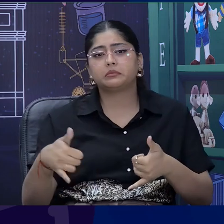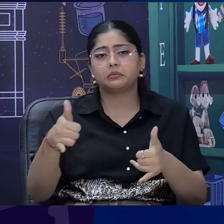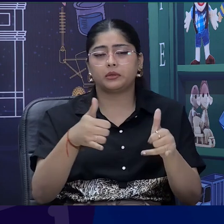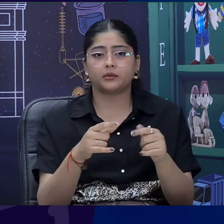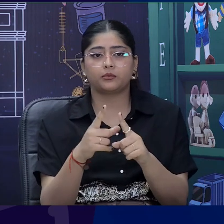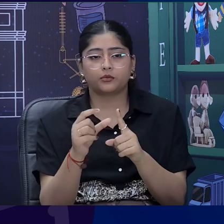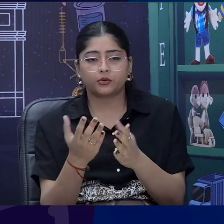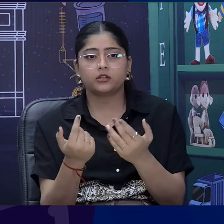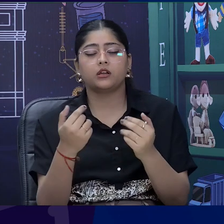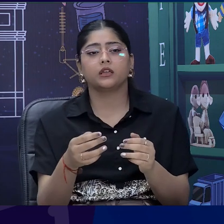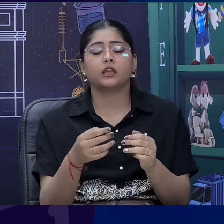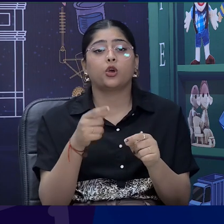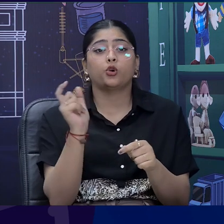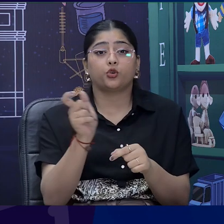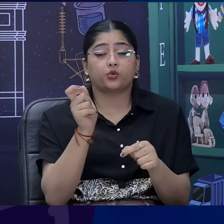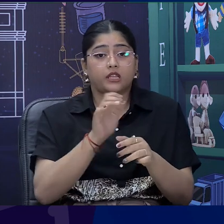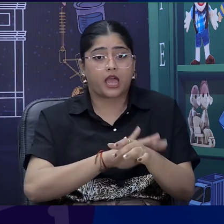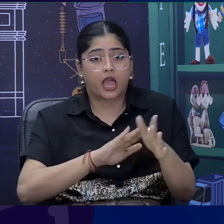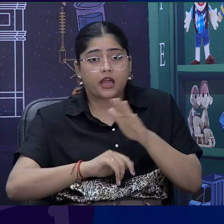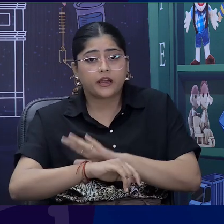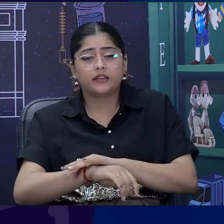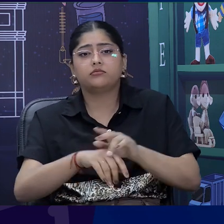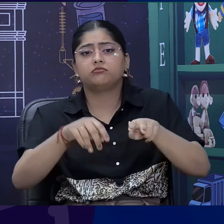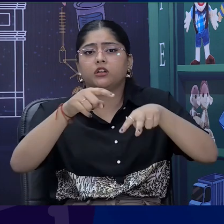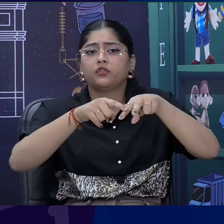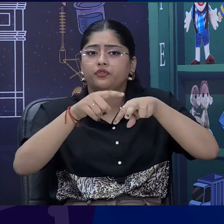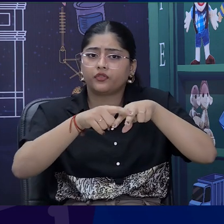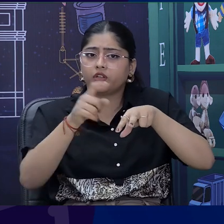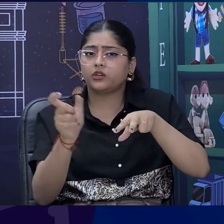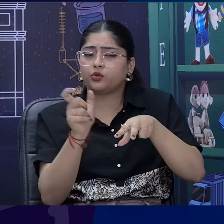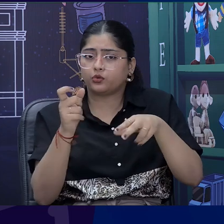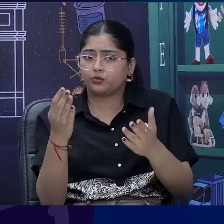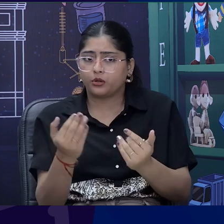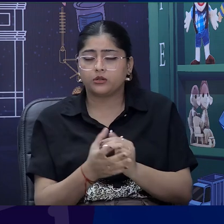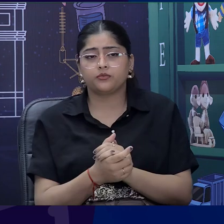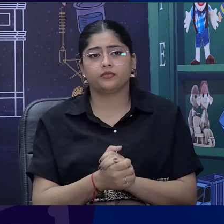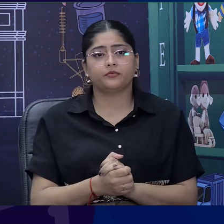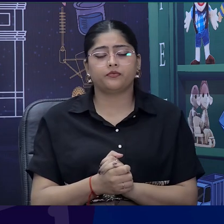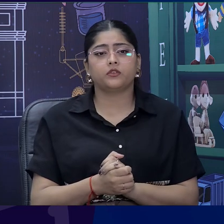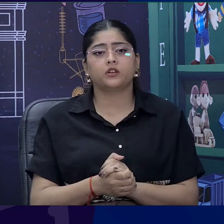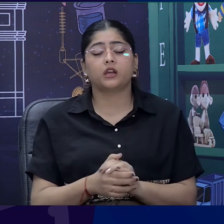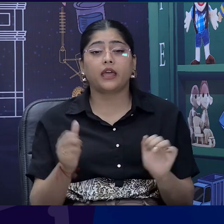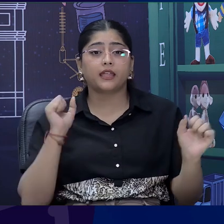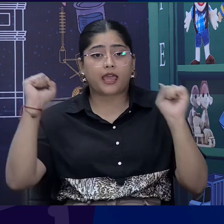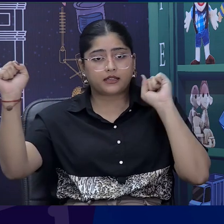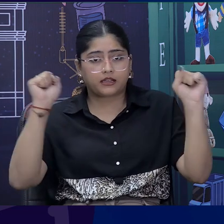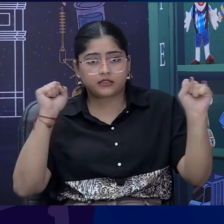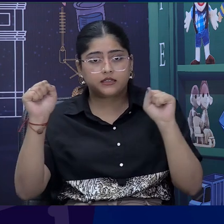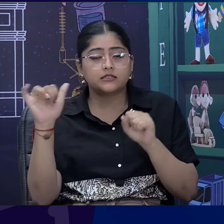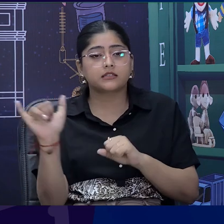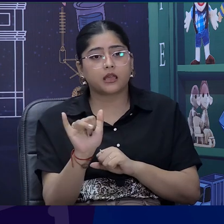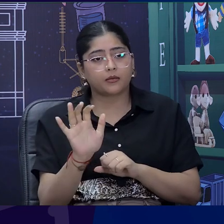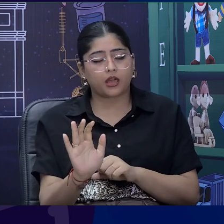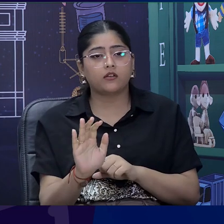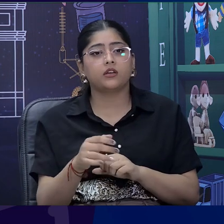their hands, their feet. So, after in this poem also there is exercise where teacher are supposed to